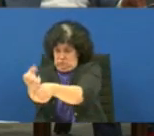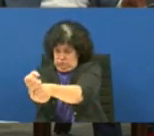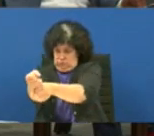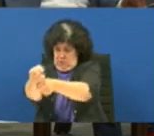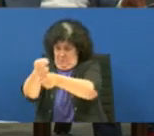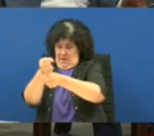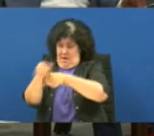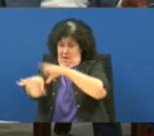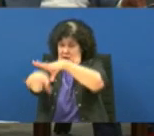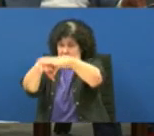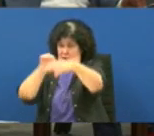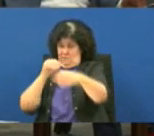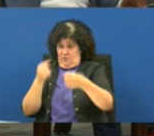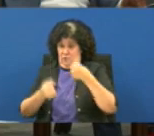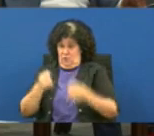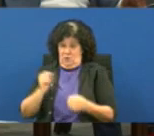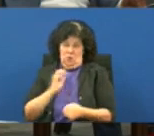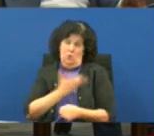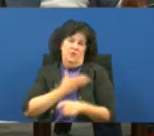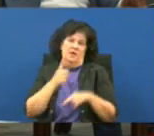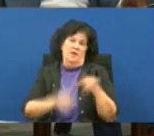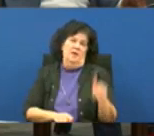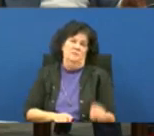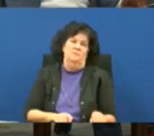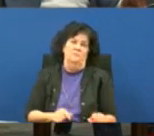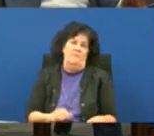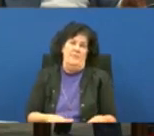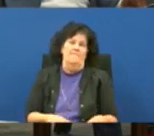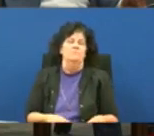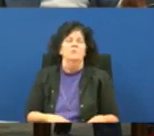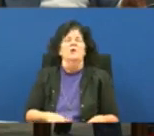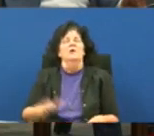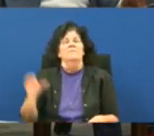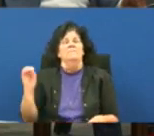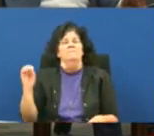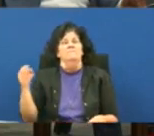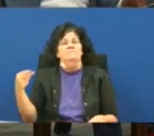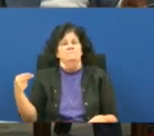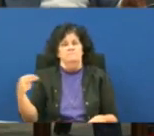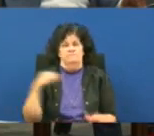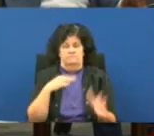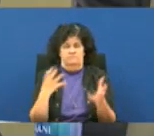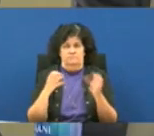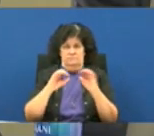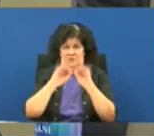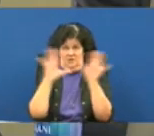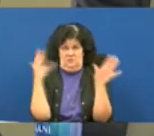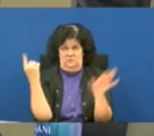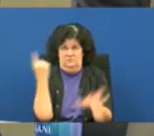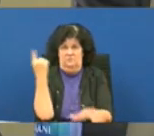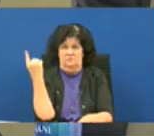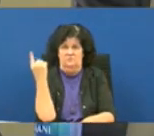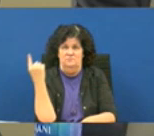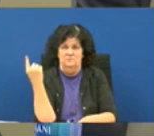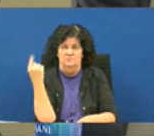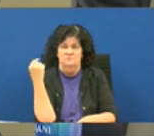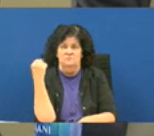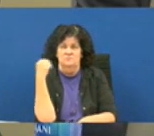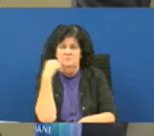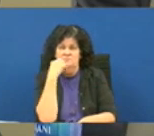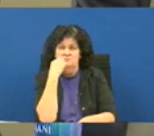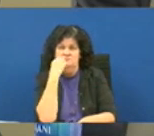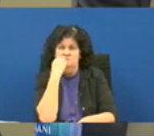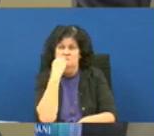okay and uh i want to clear something up because i believe we talked about this but you are the first